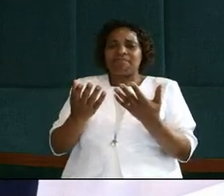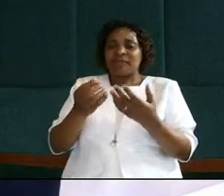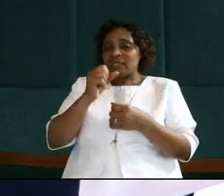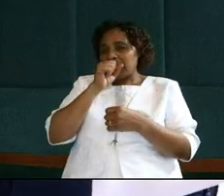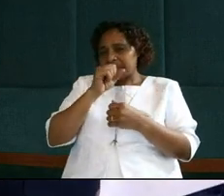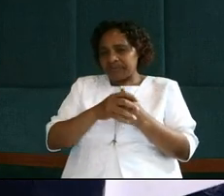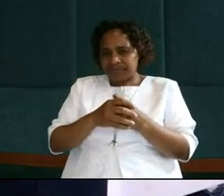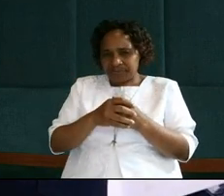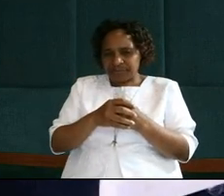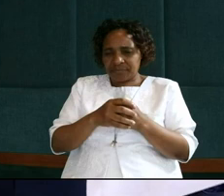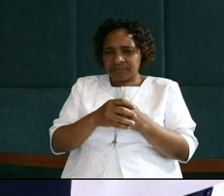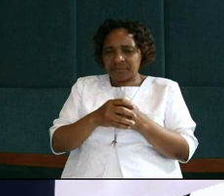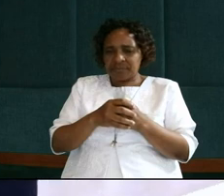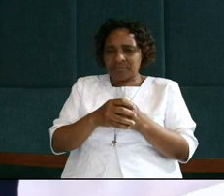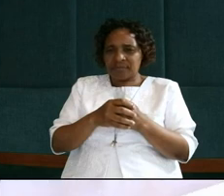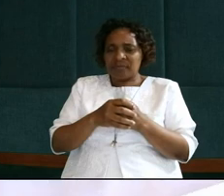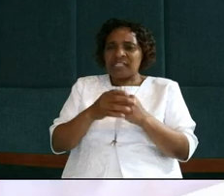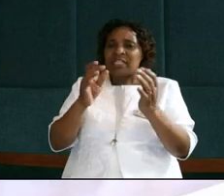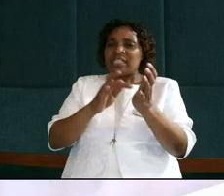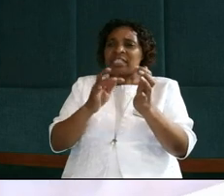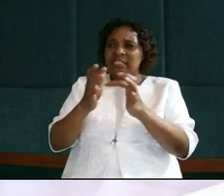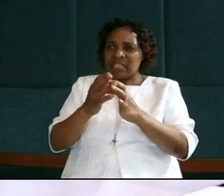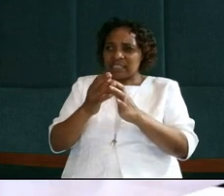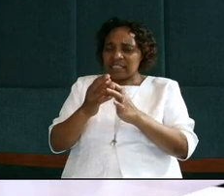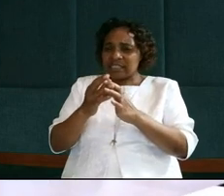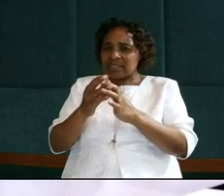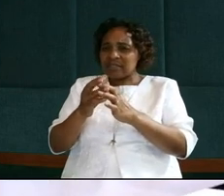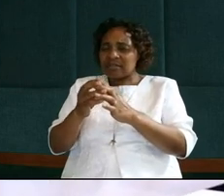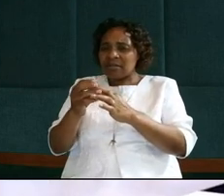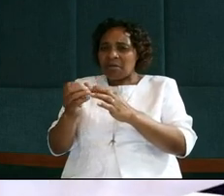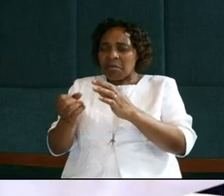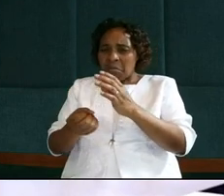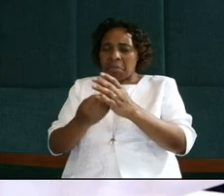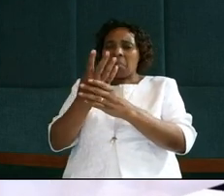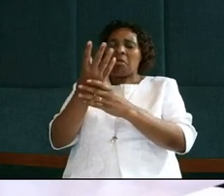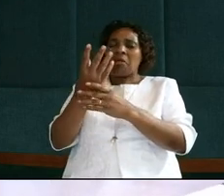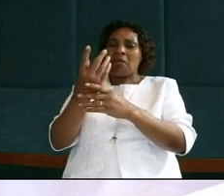Jesus rose from the supper.